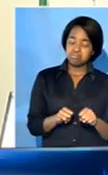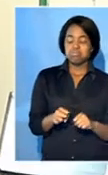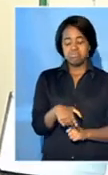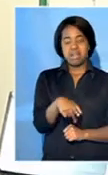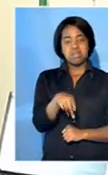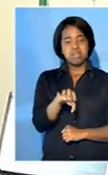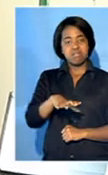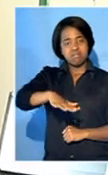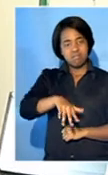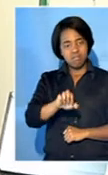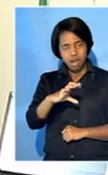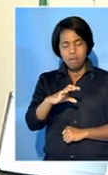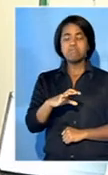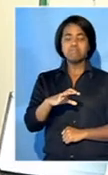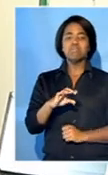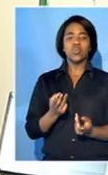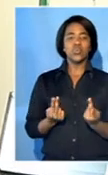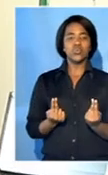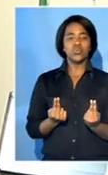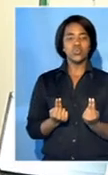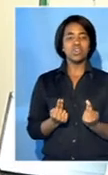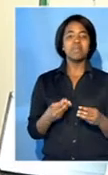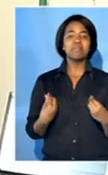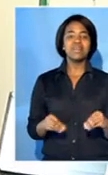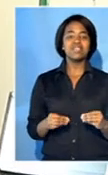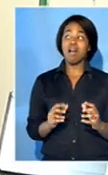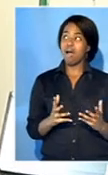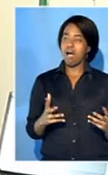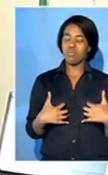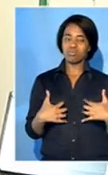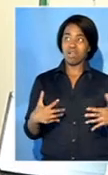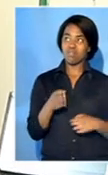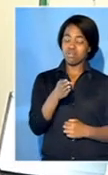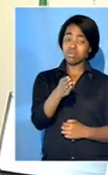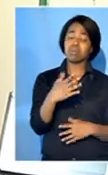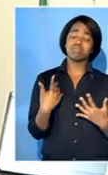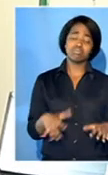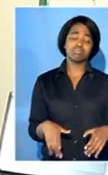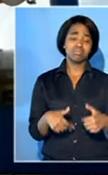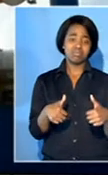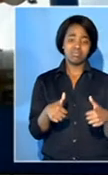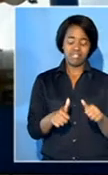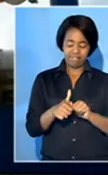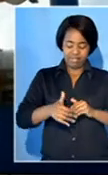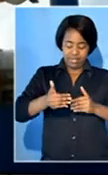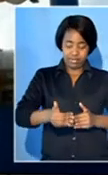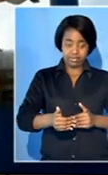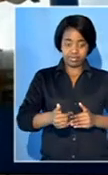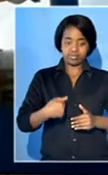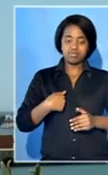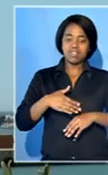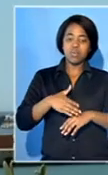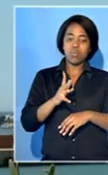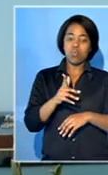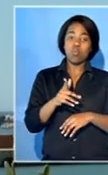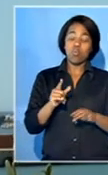We're seeing a whole new sector of business open up to us for the future in phase one. Turbine parts